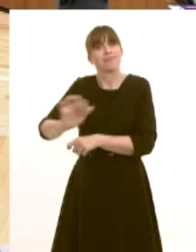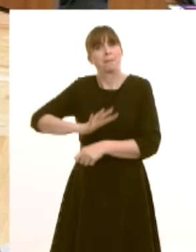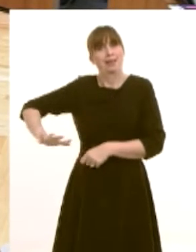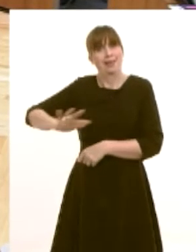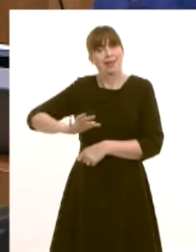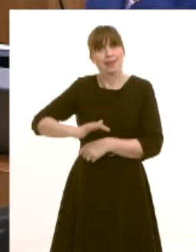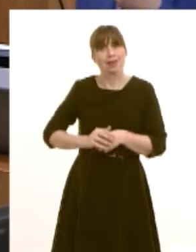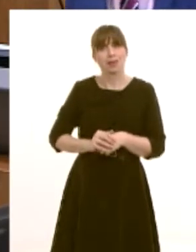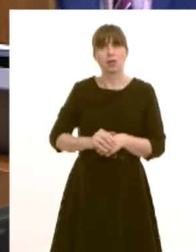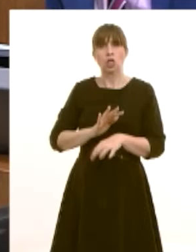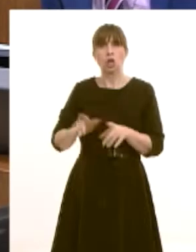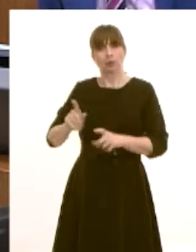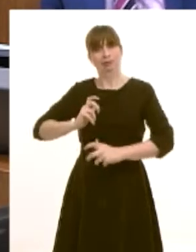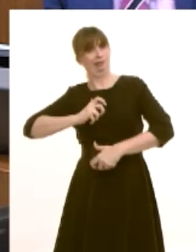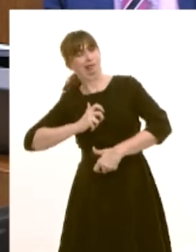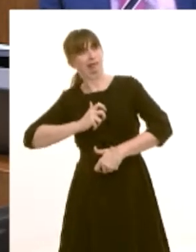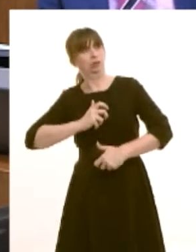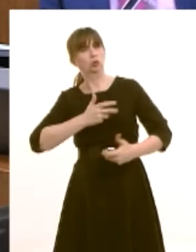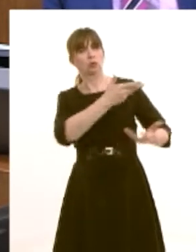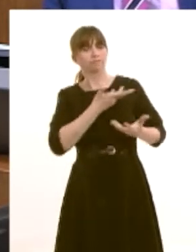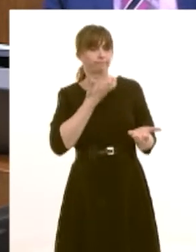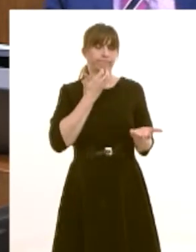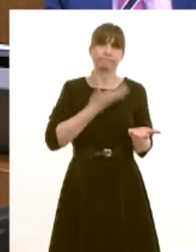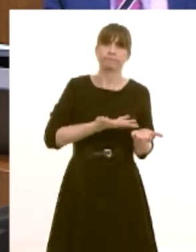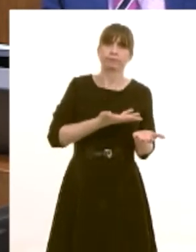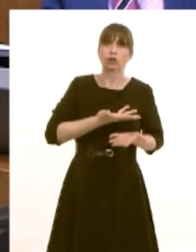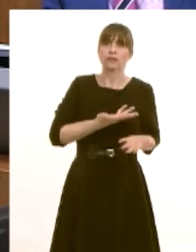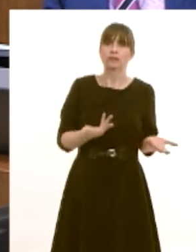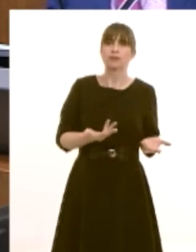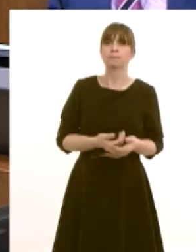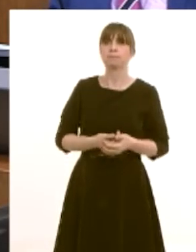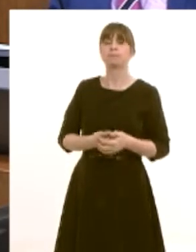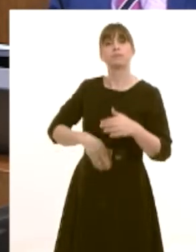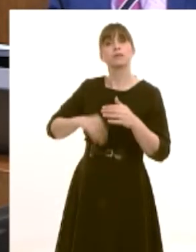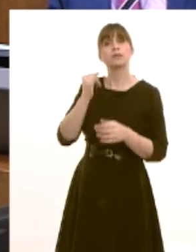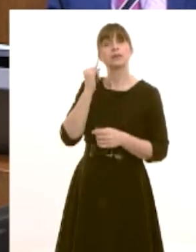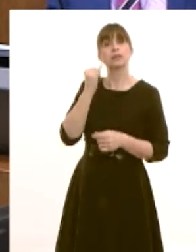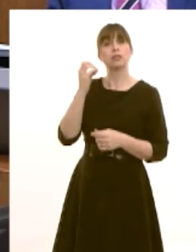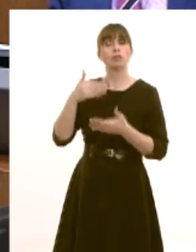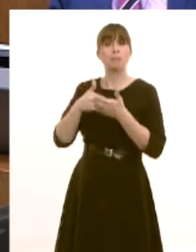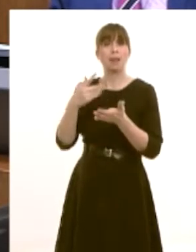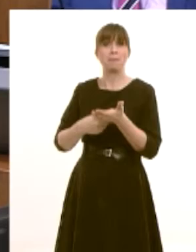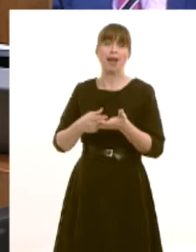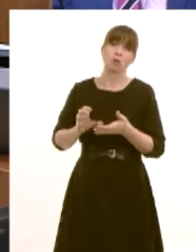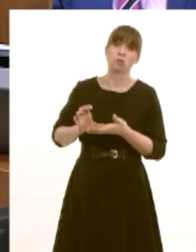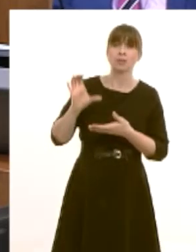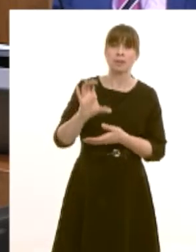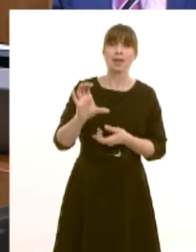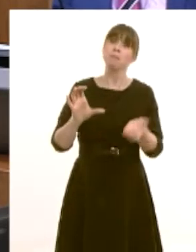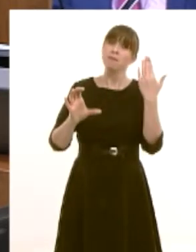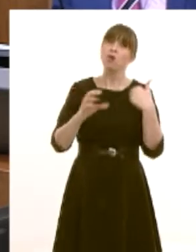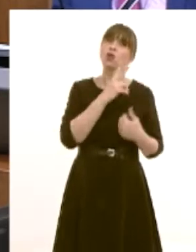Well we of course have increased the budget for mental health services. The total spend this year 600 million up from 510 million